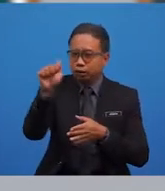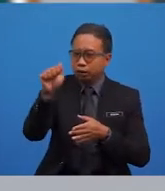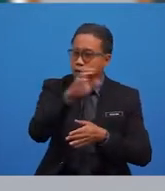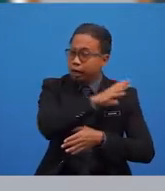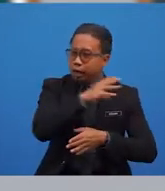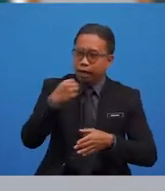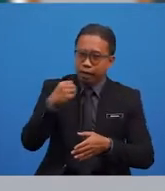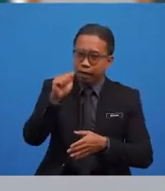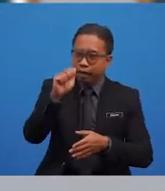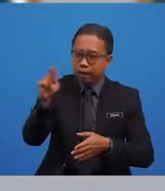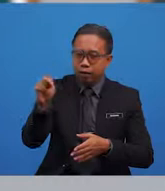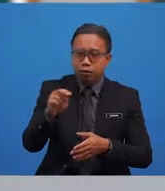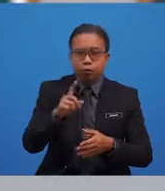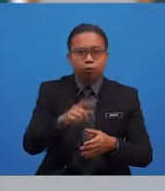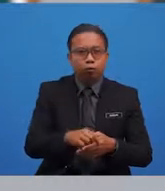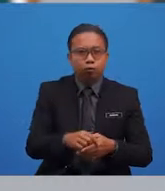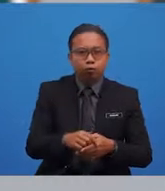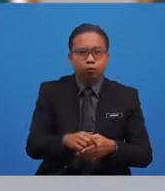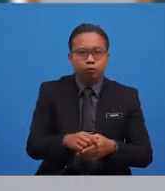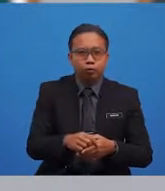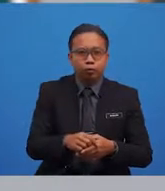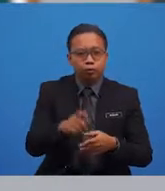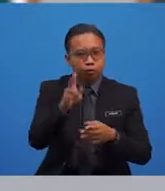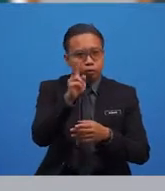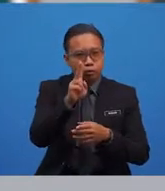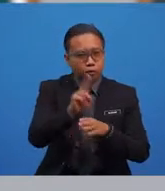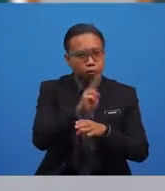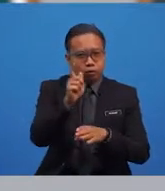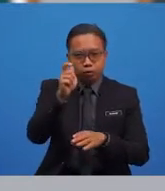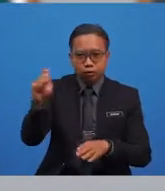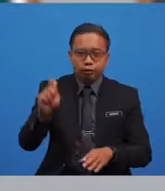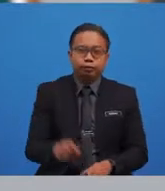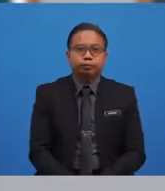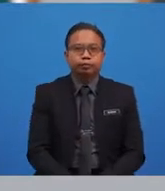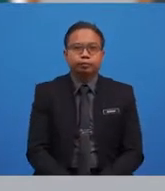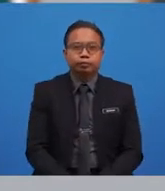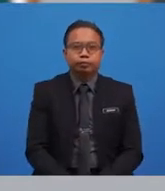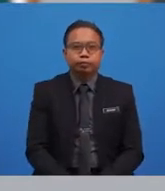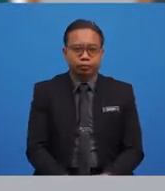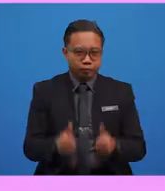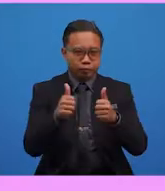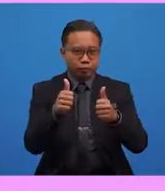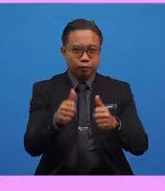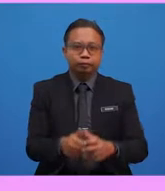an, an, while indefinite articles is the. Good luck!